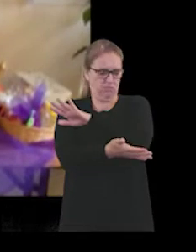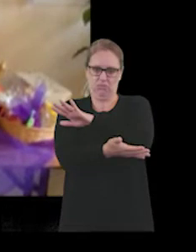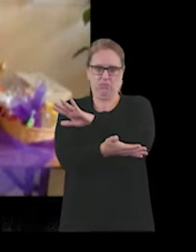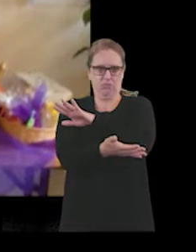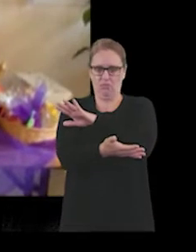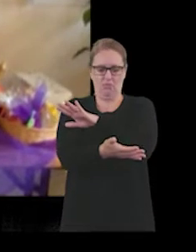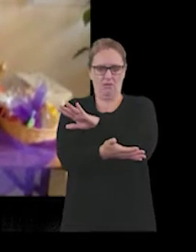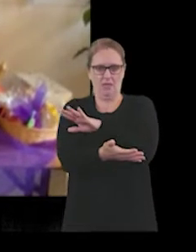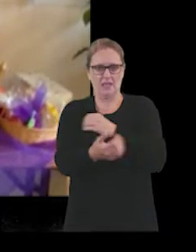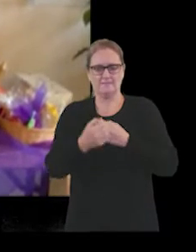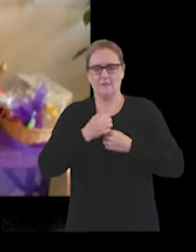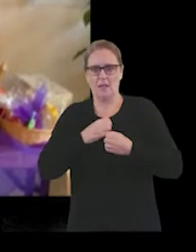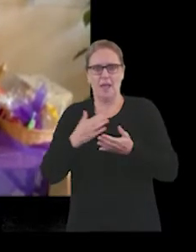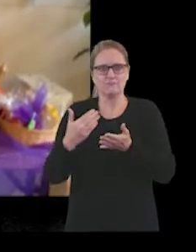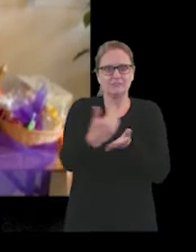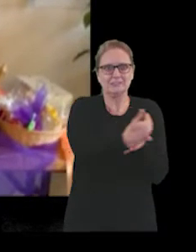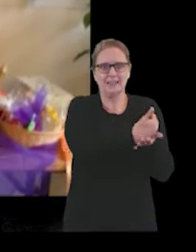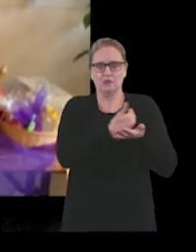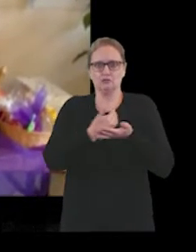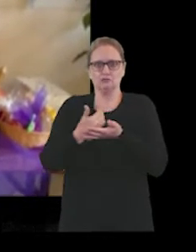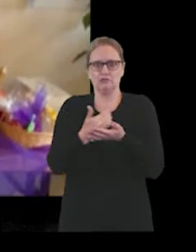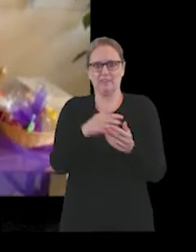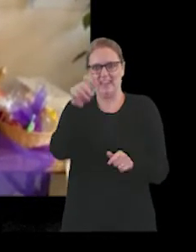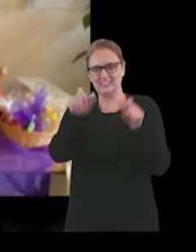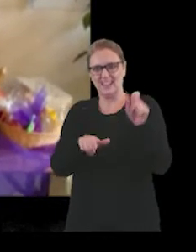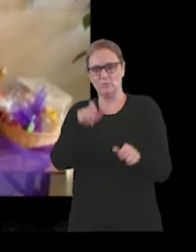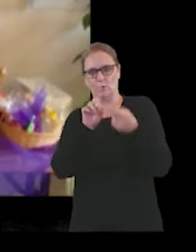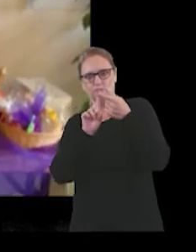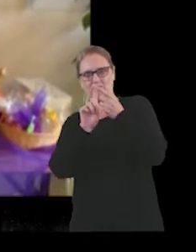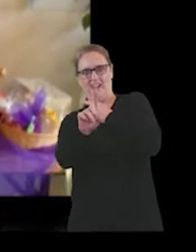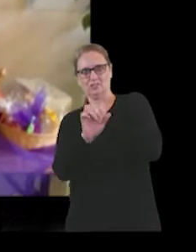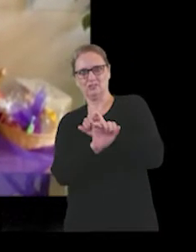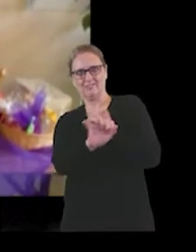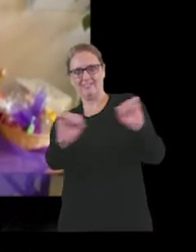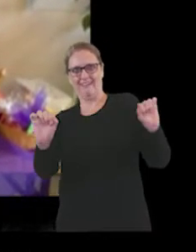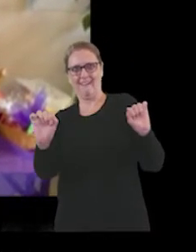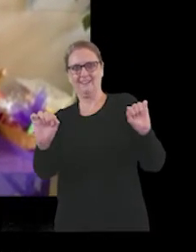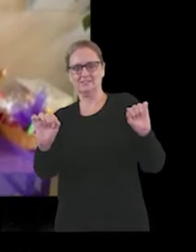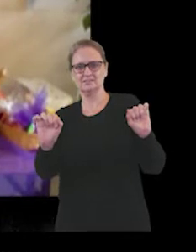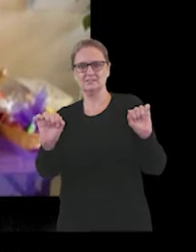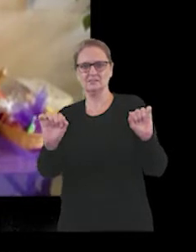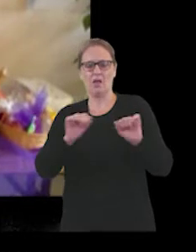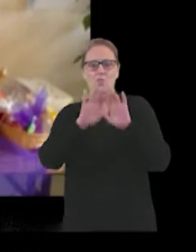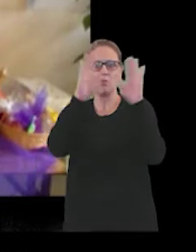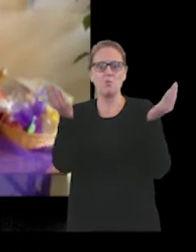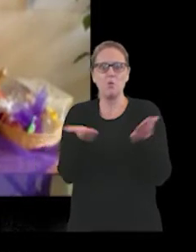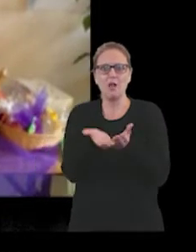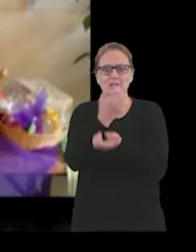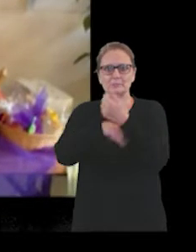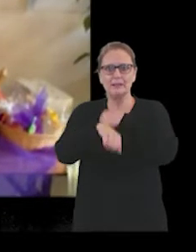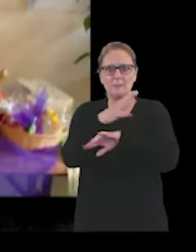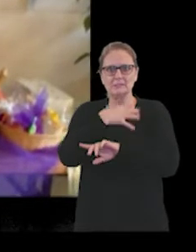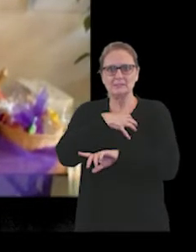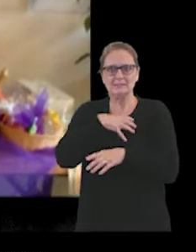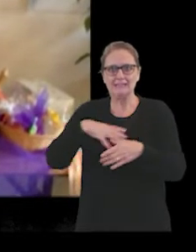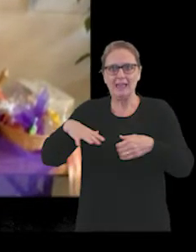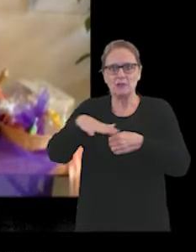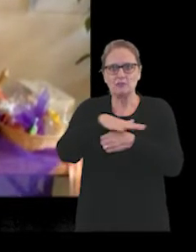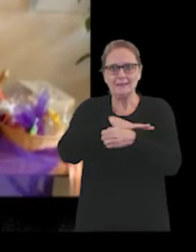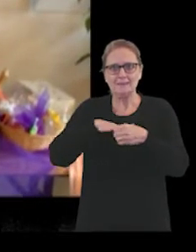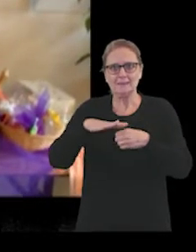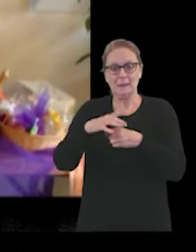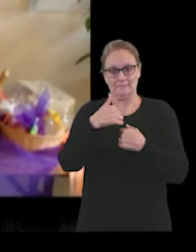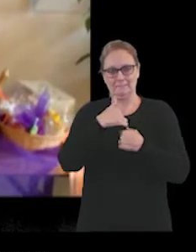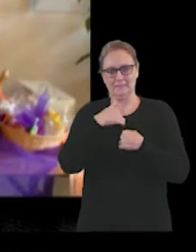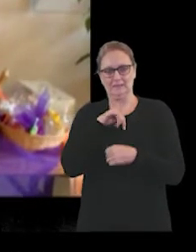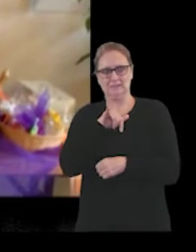It's for my protection, that's everyone's reaction. The world has become scary, and I